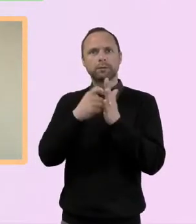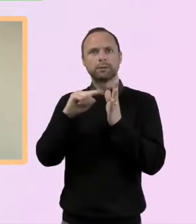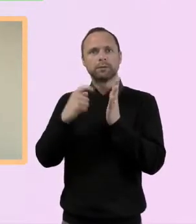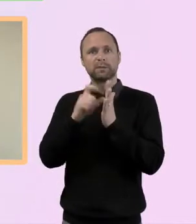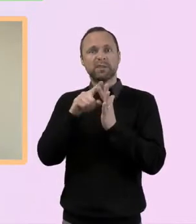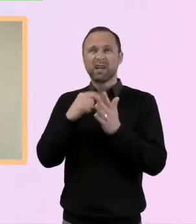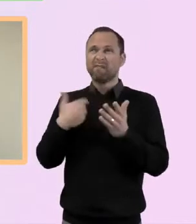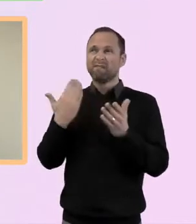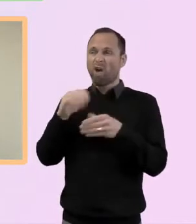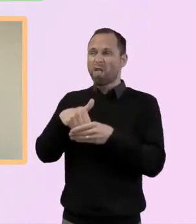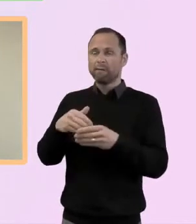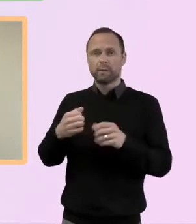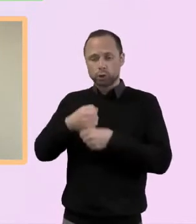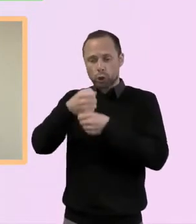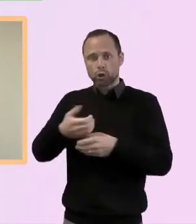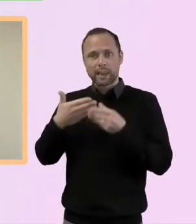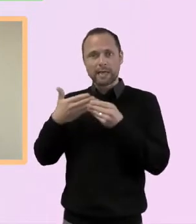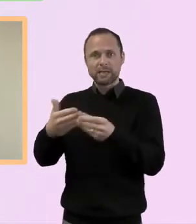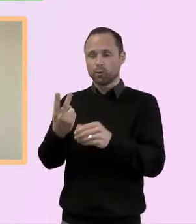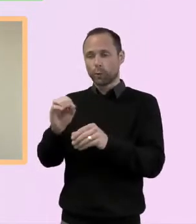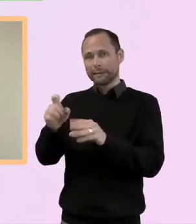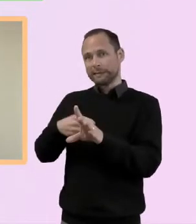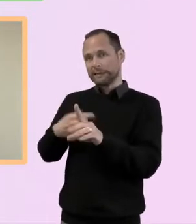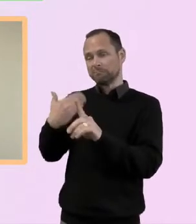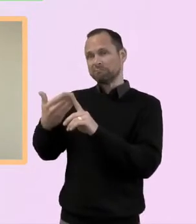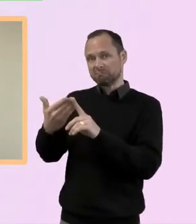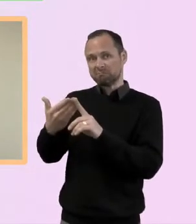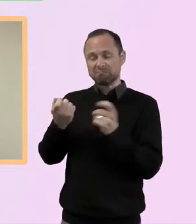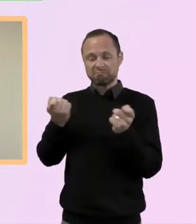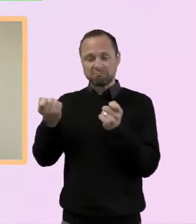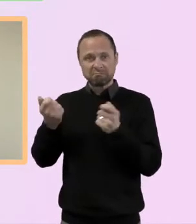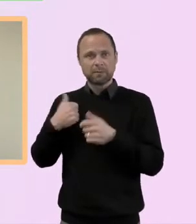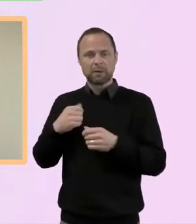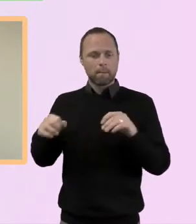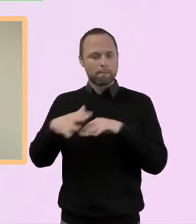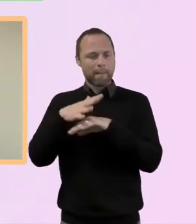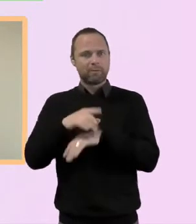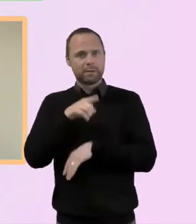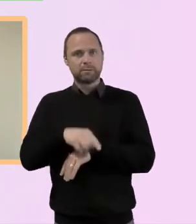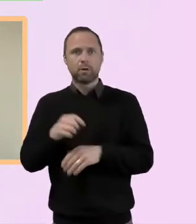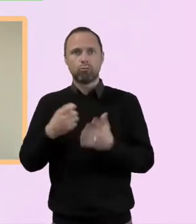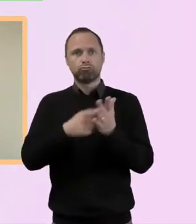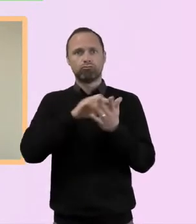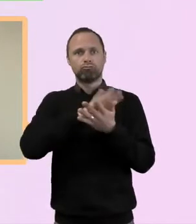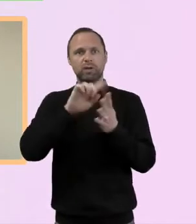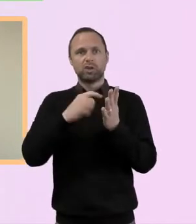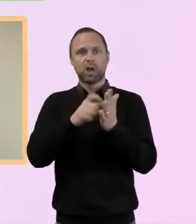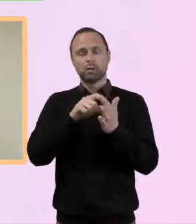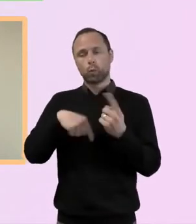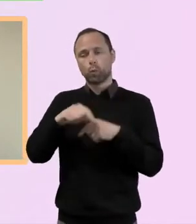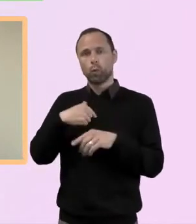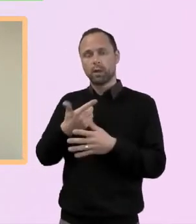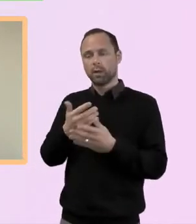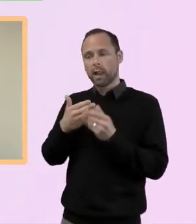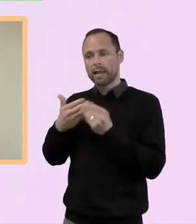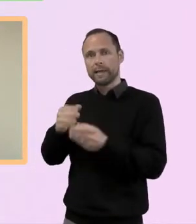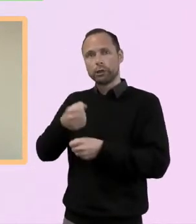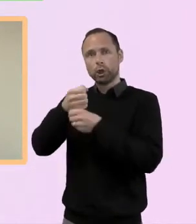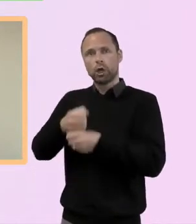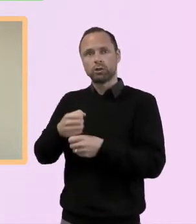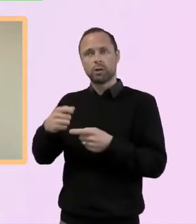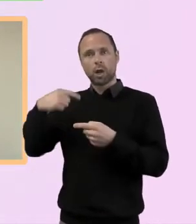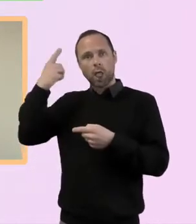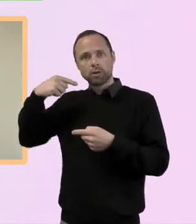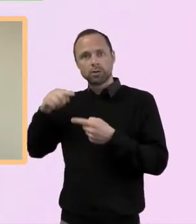leadership for about 20 years now. I'm married to Richard, and we've led churches in London and Sheffield and Leeds.